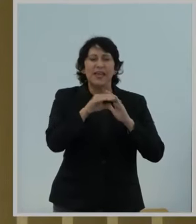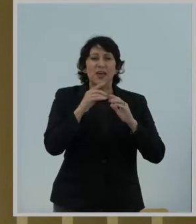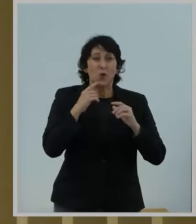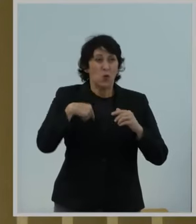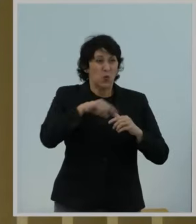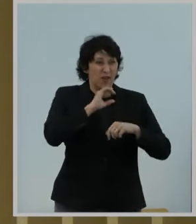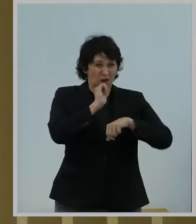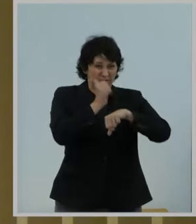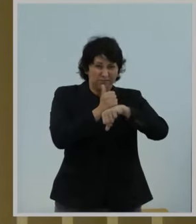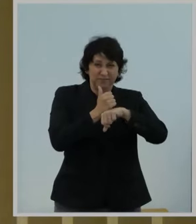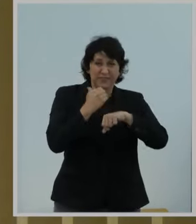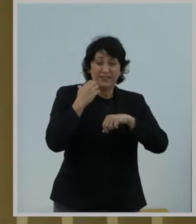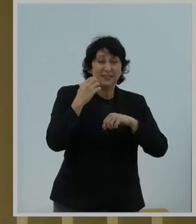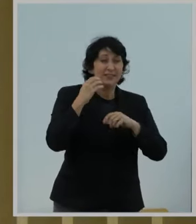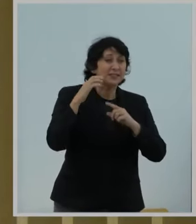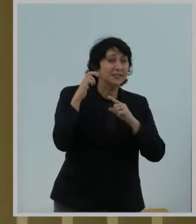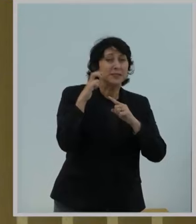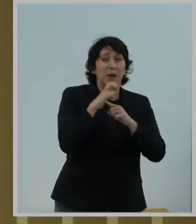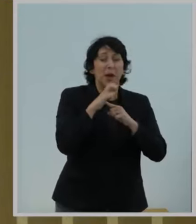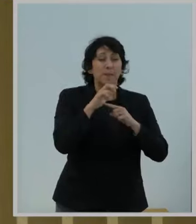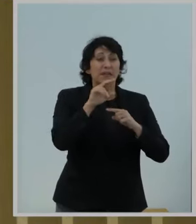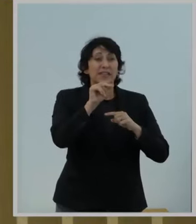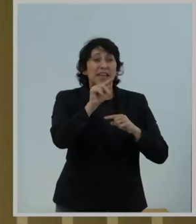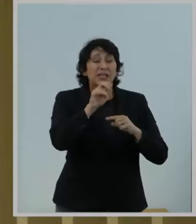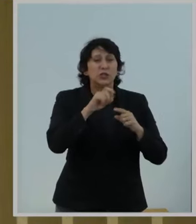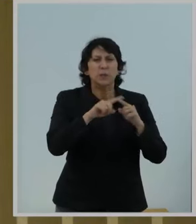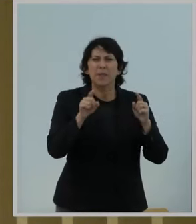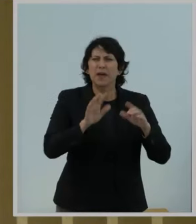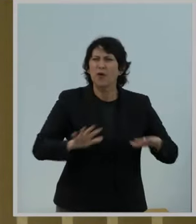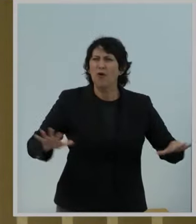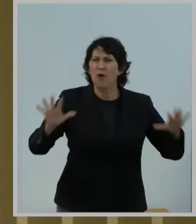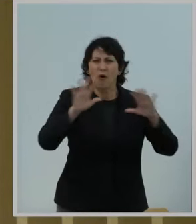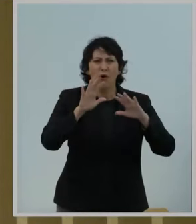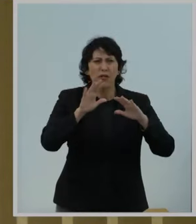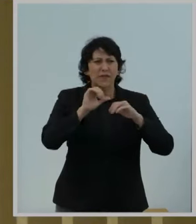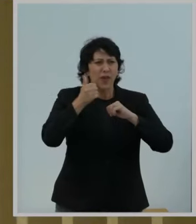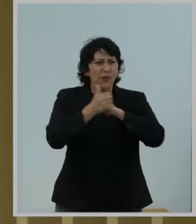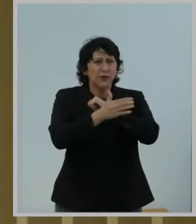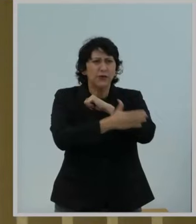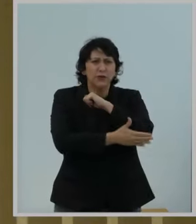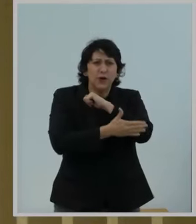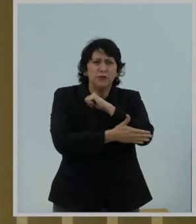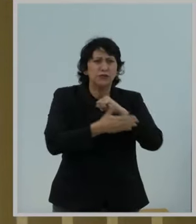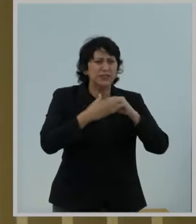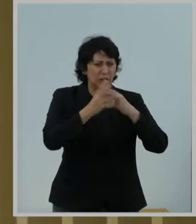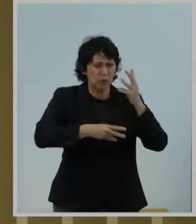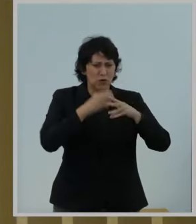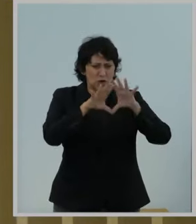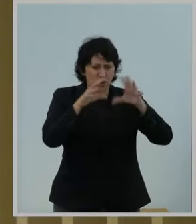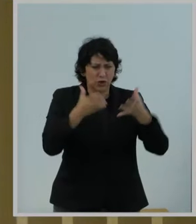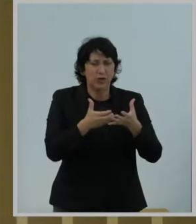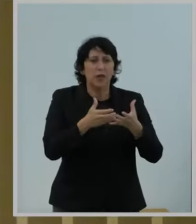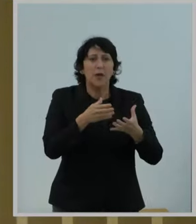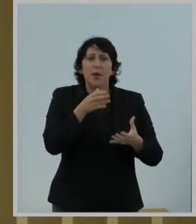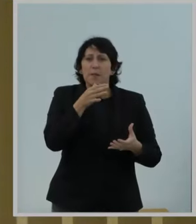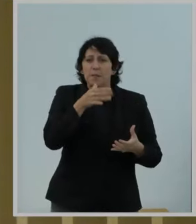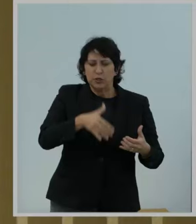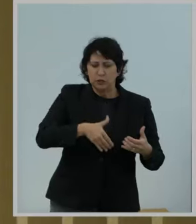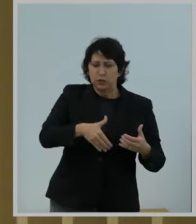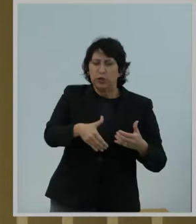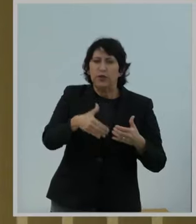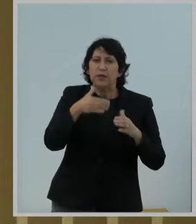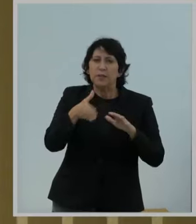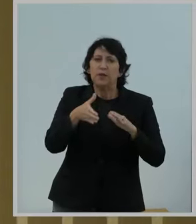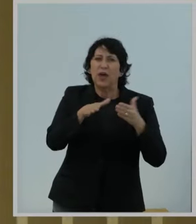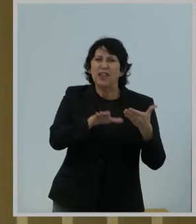outside of this trend. And so in stark contrast to those fellow nations, maternal mortality rates in the U.S.